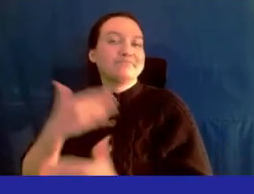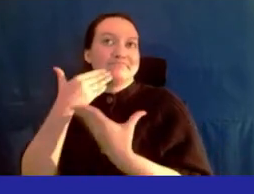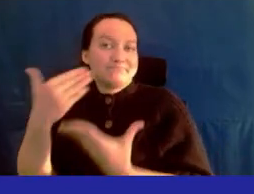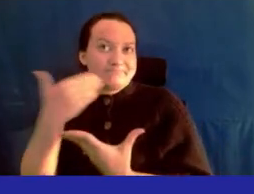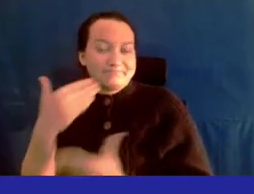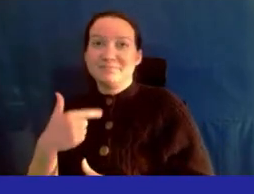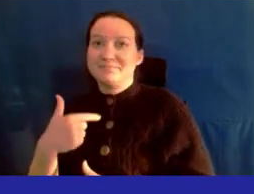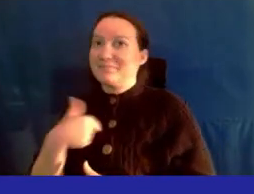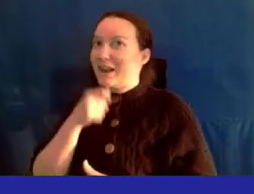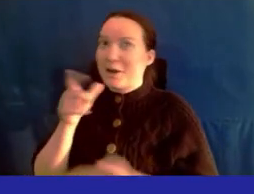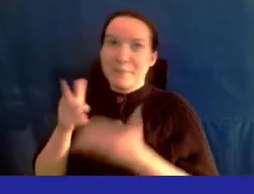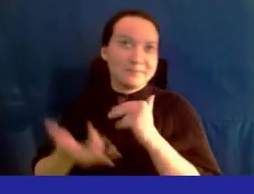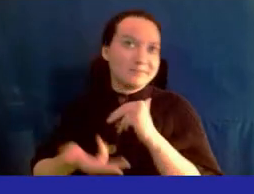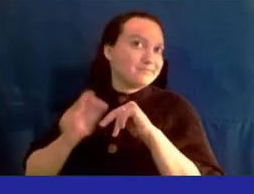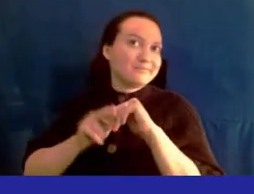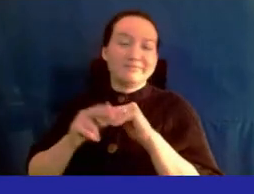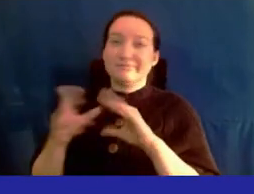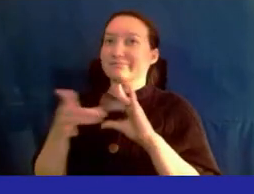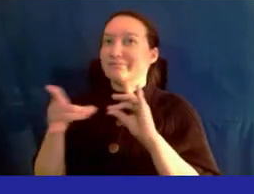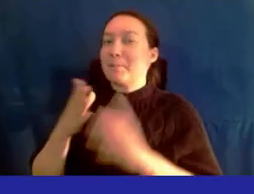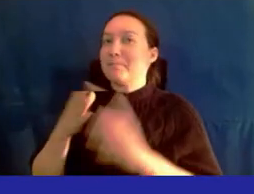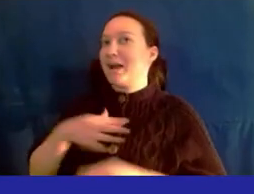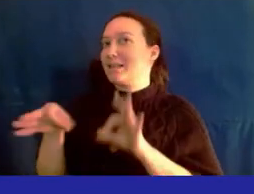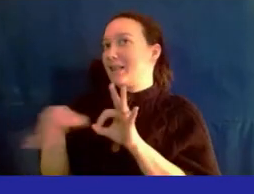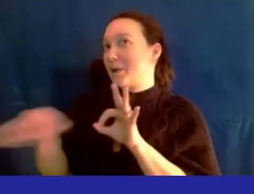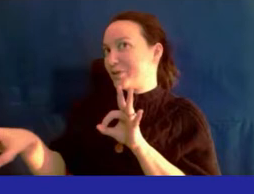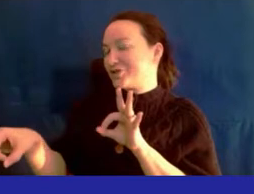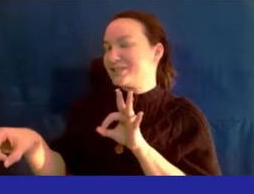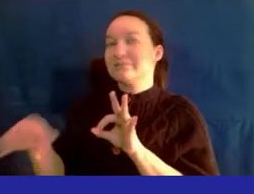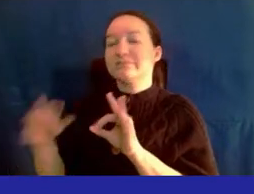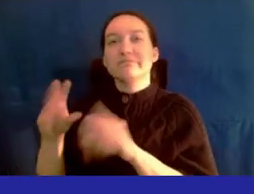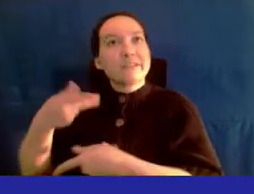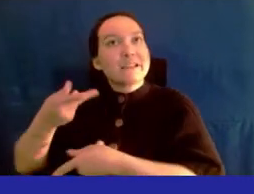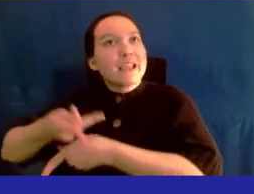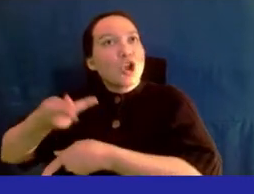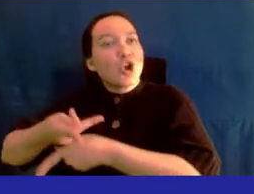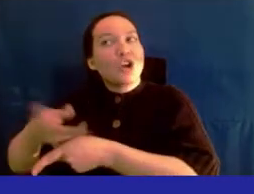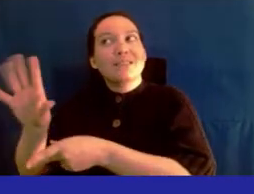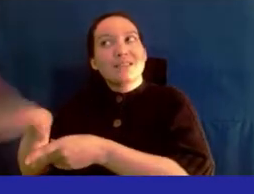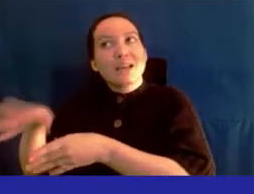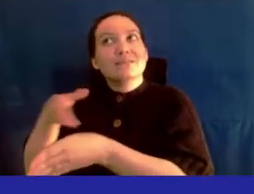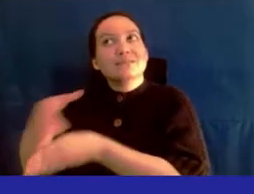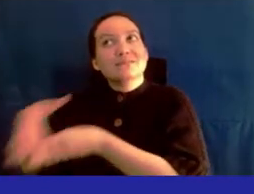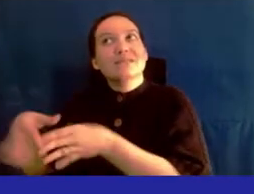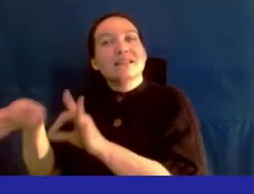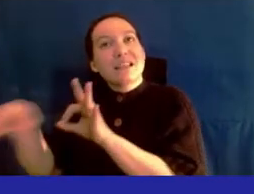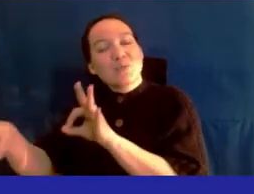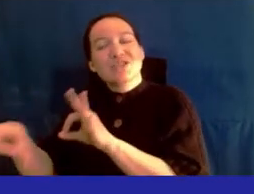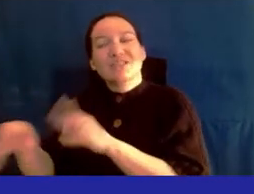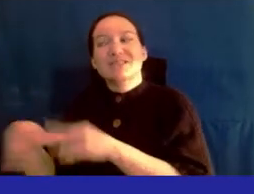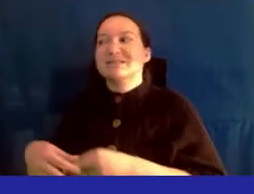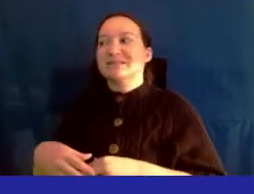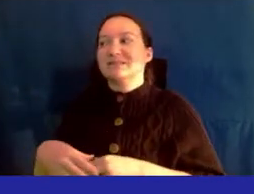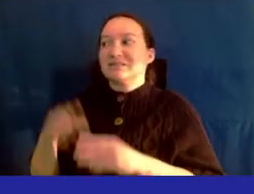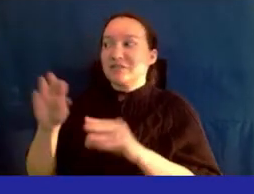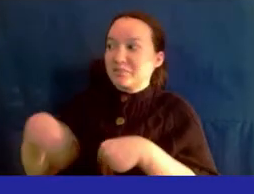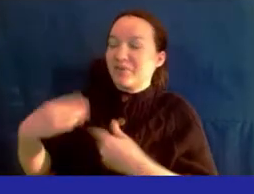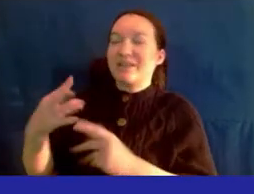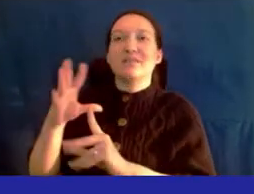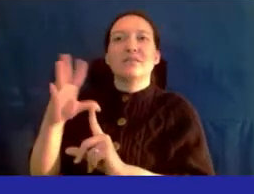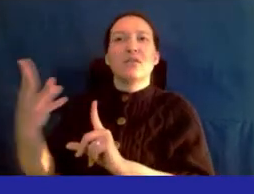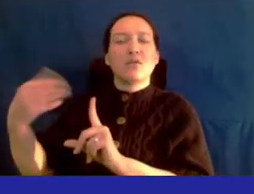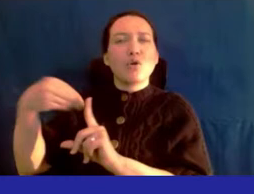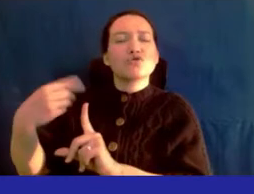I don't get paid extra for speaking my language and for providing care in the language that helps and gives culturally